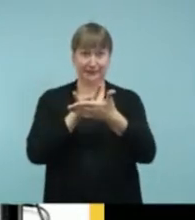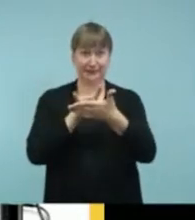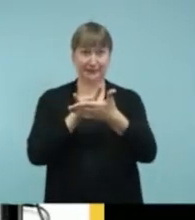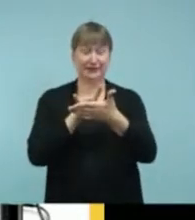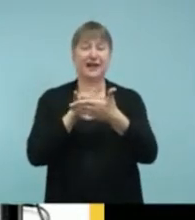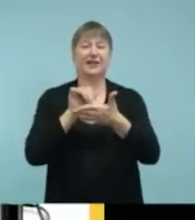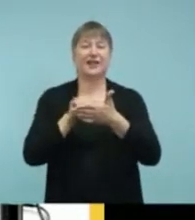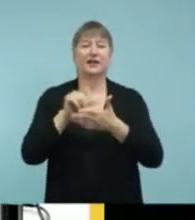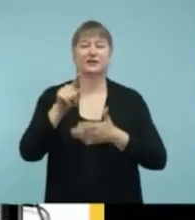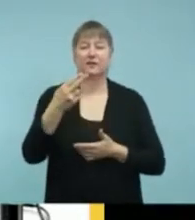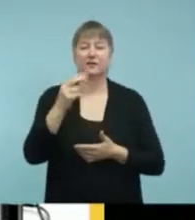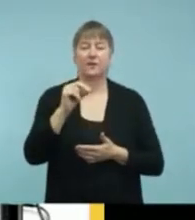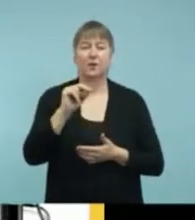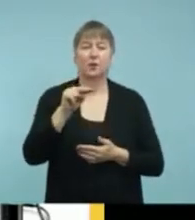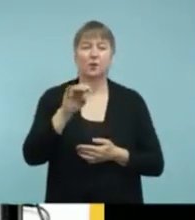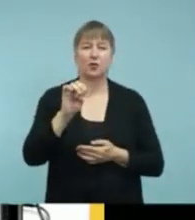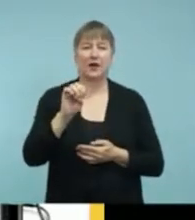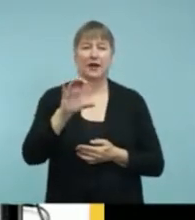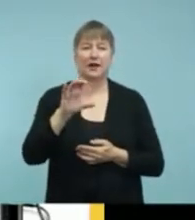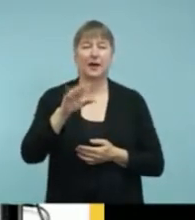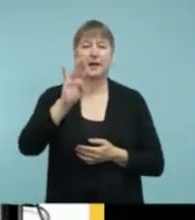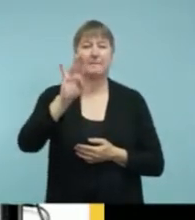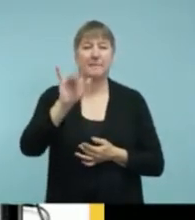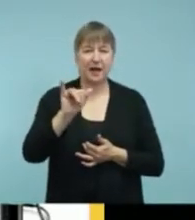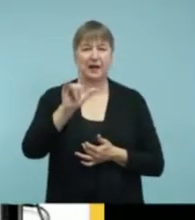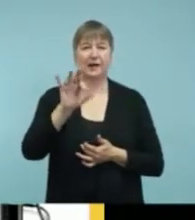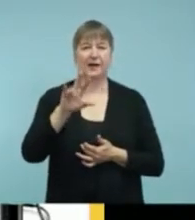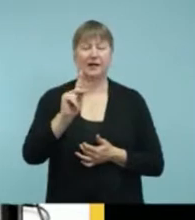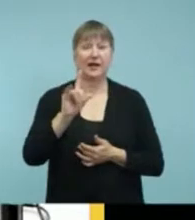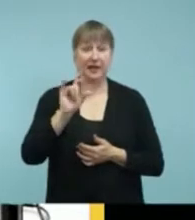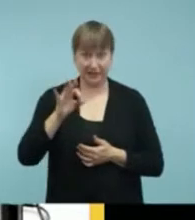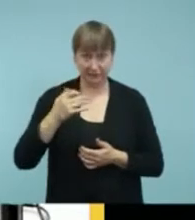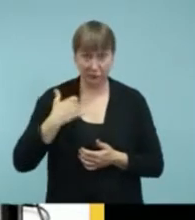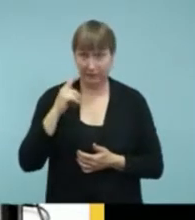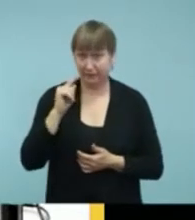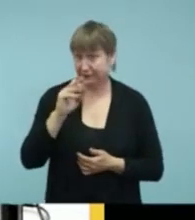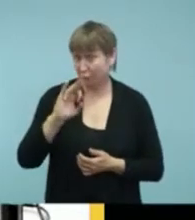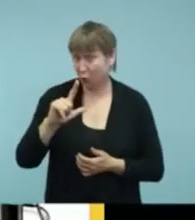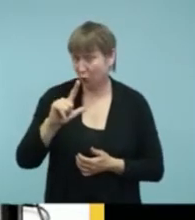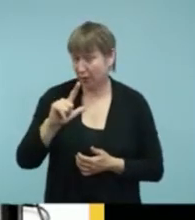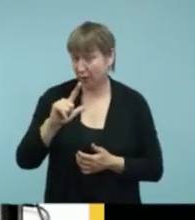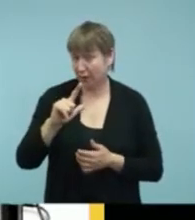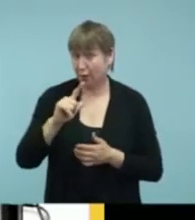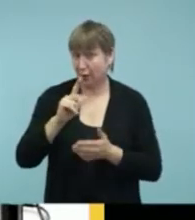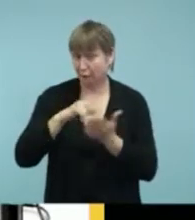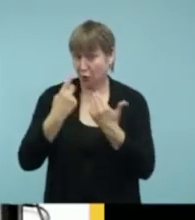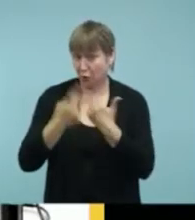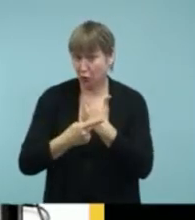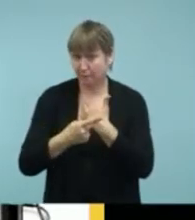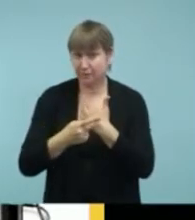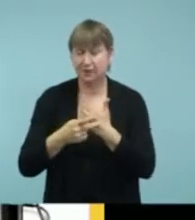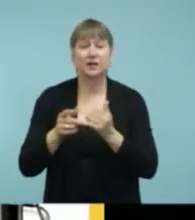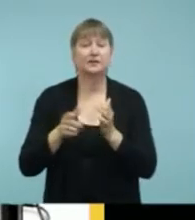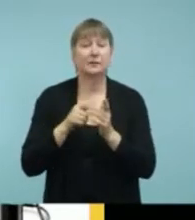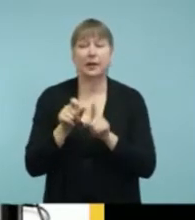MyLink. And as long as you have a telecoil program that can go to either hearing aids or cochlear implants.